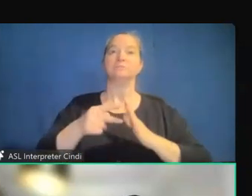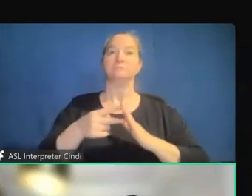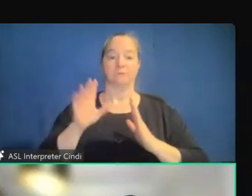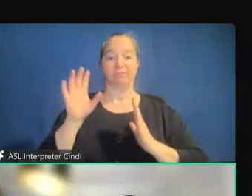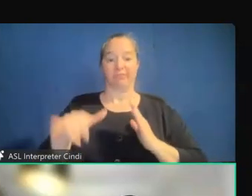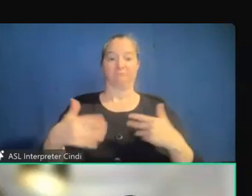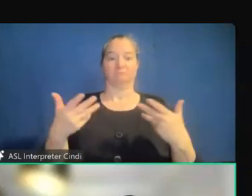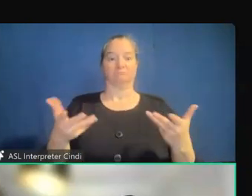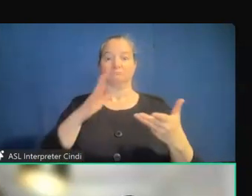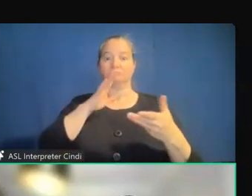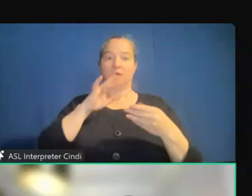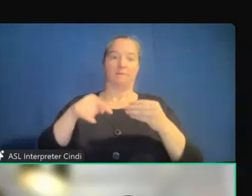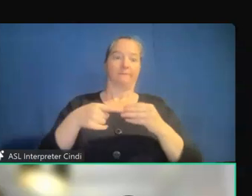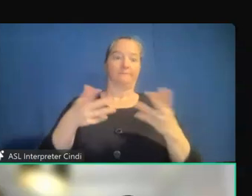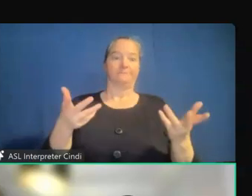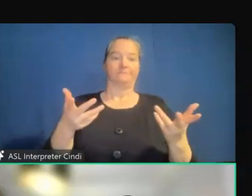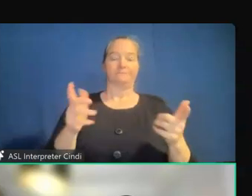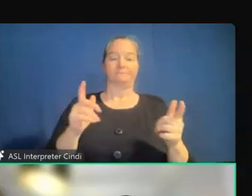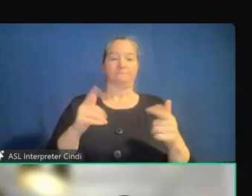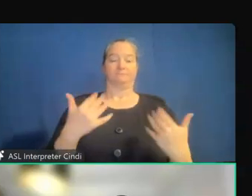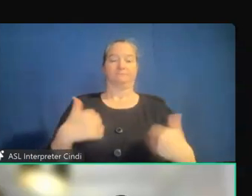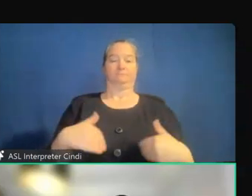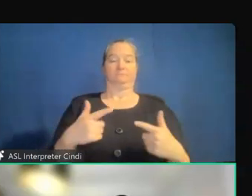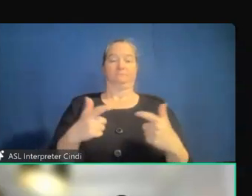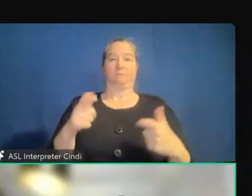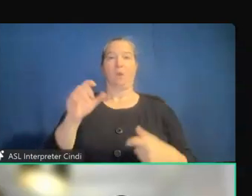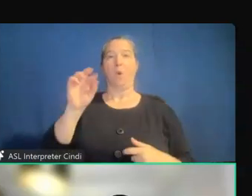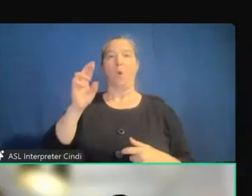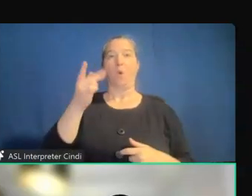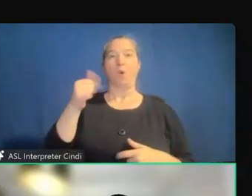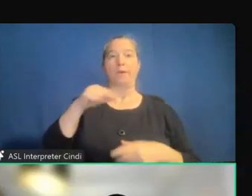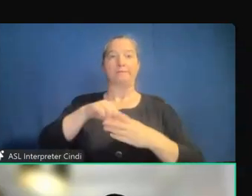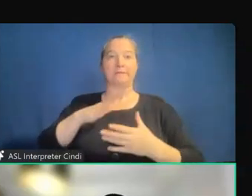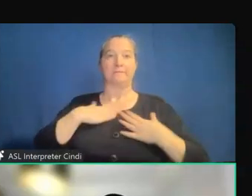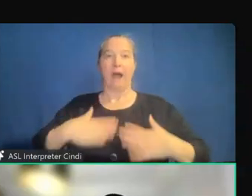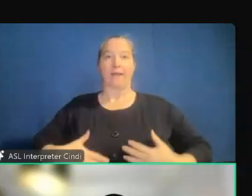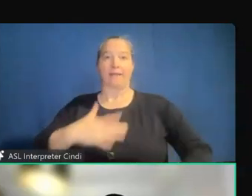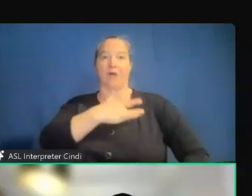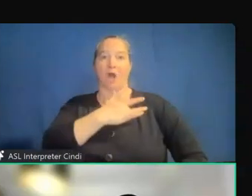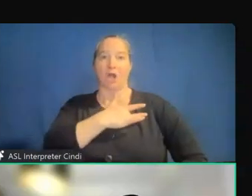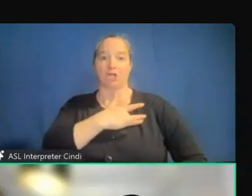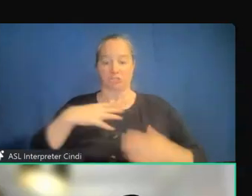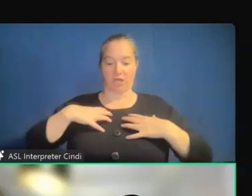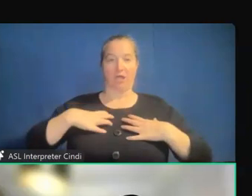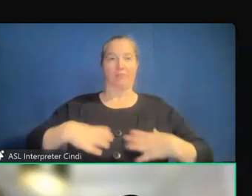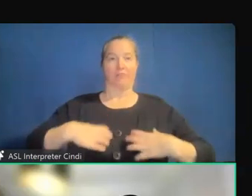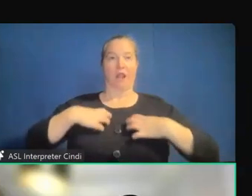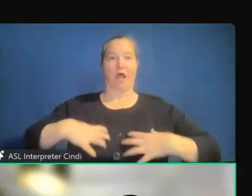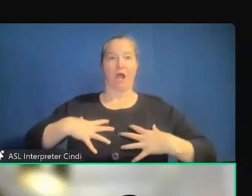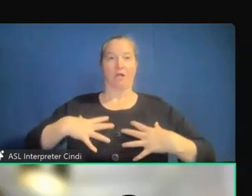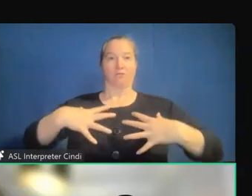that. So we're talking about major organs like the heart, the lungs, the pancreas,